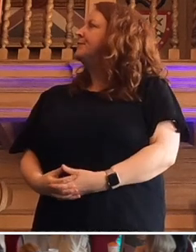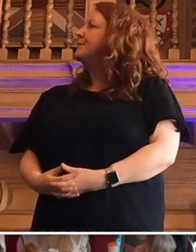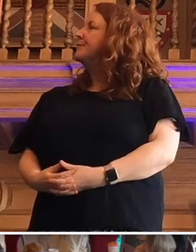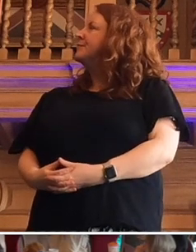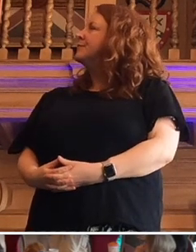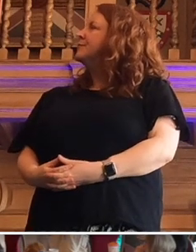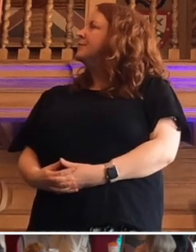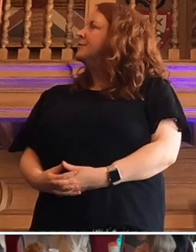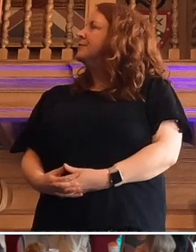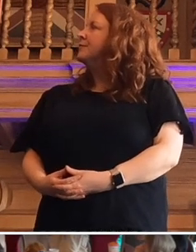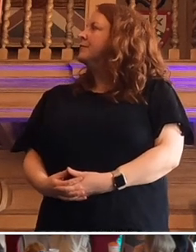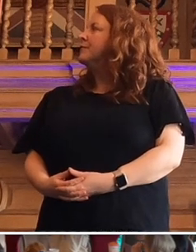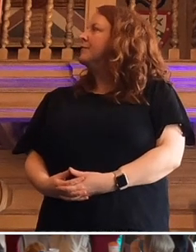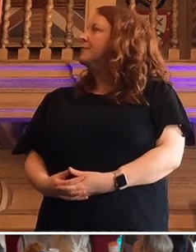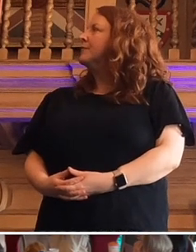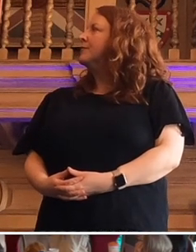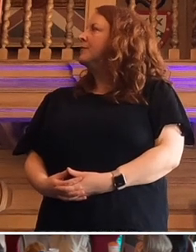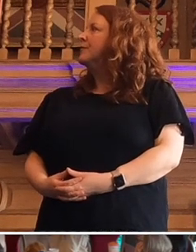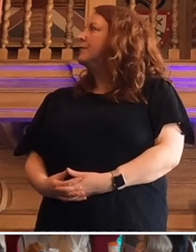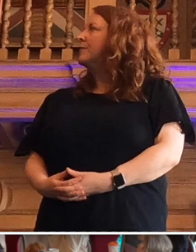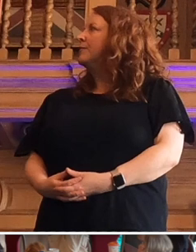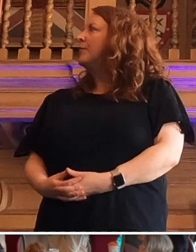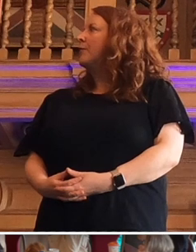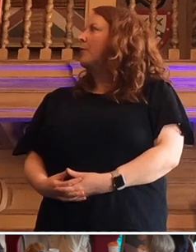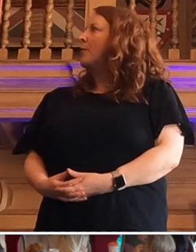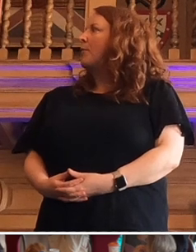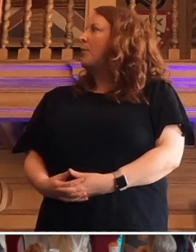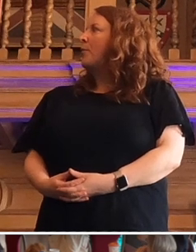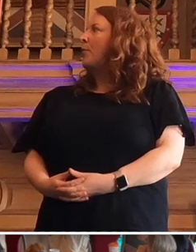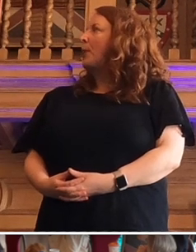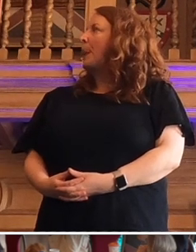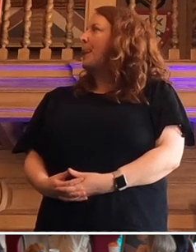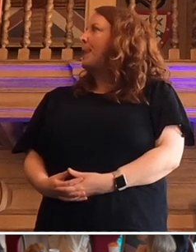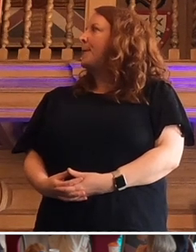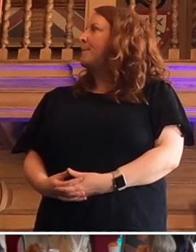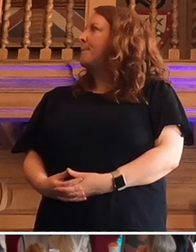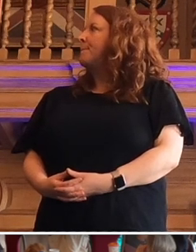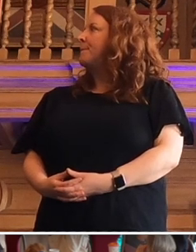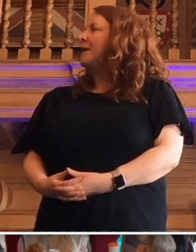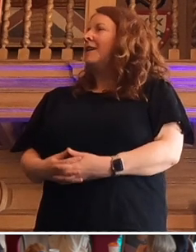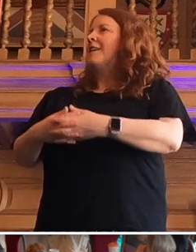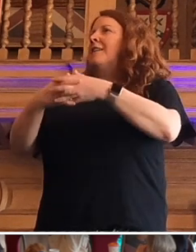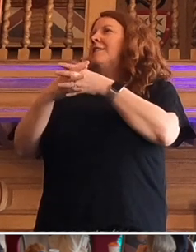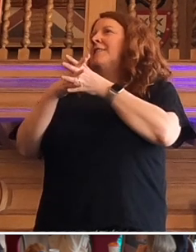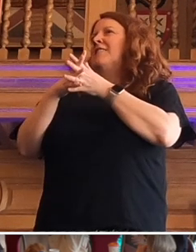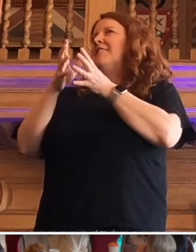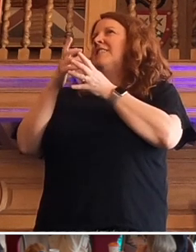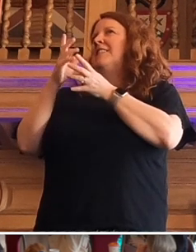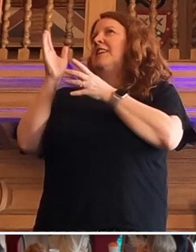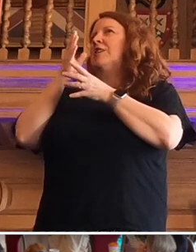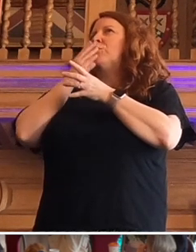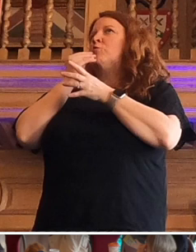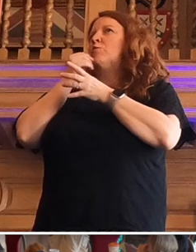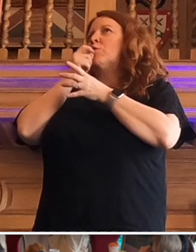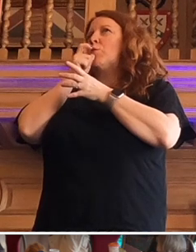I have some dissociation of the use of the word Marmot. I just assume it's got nothing